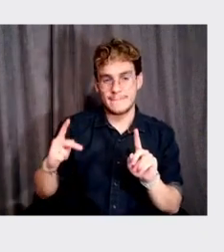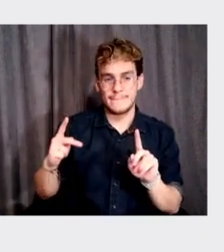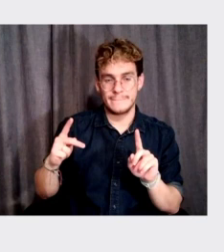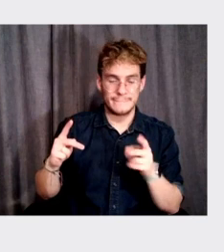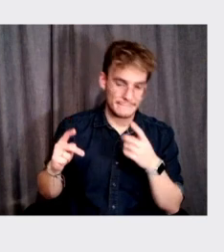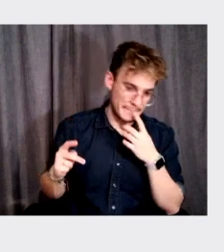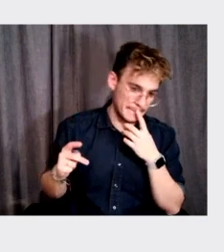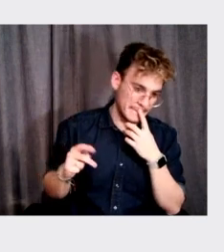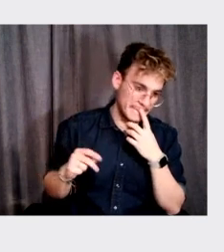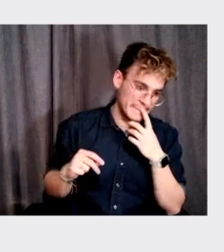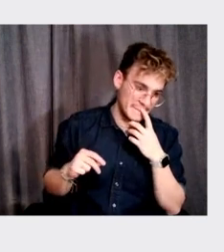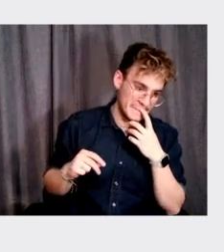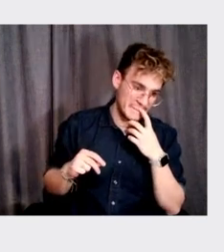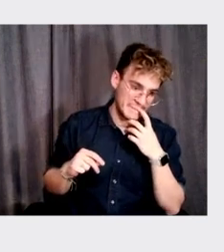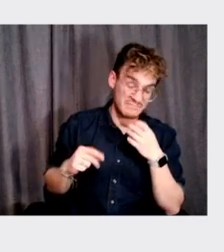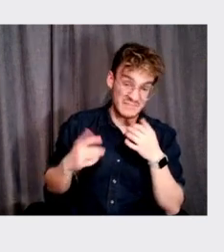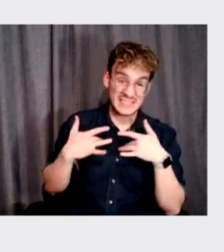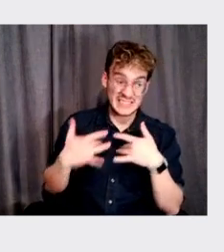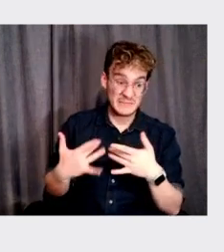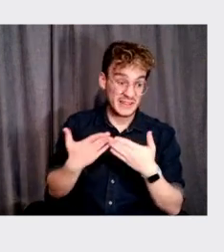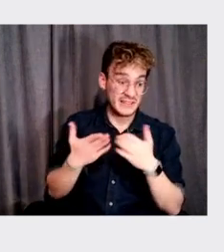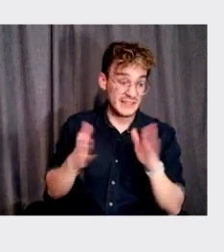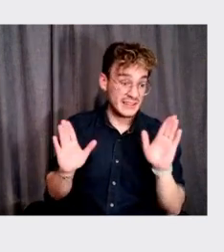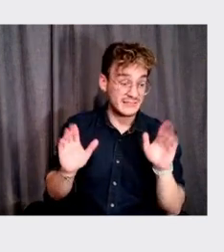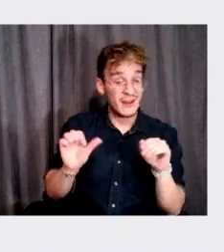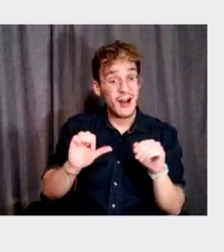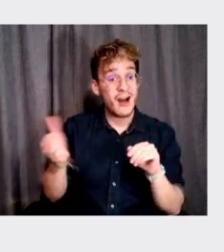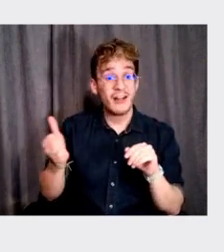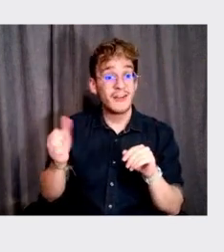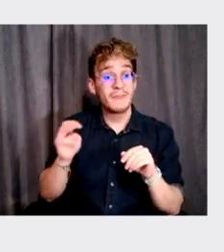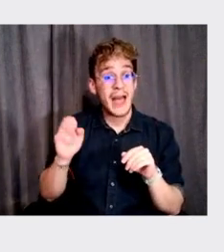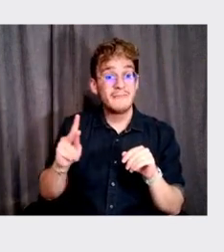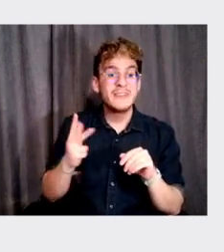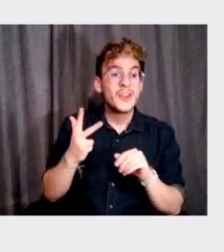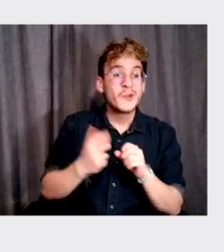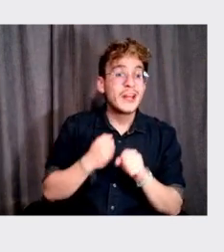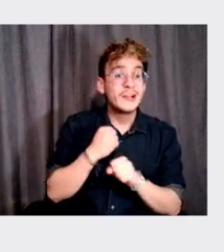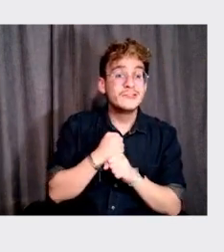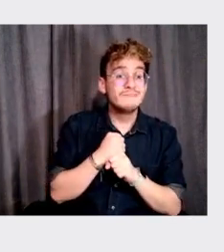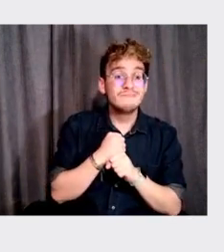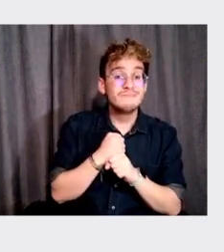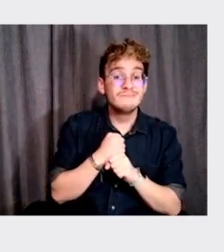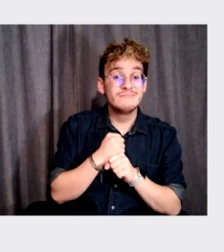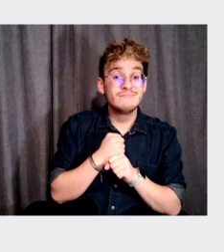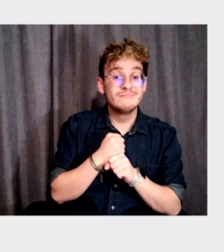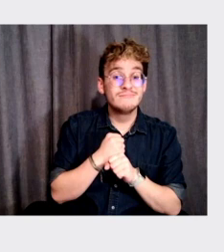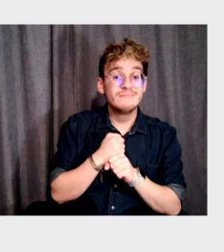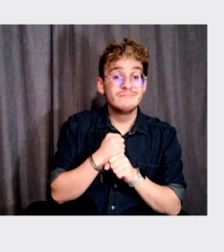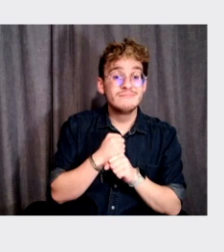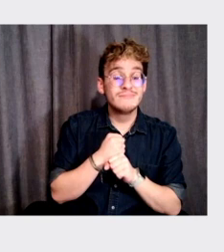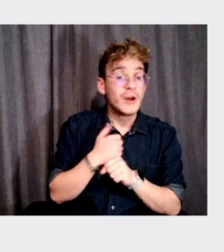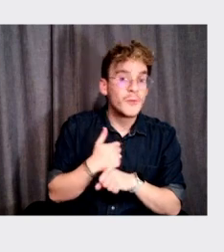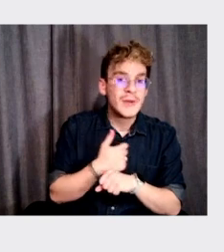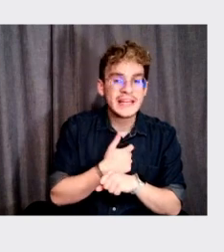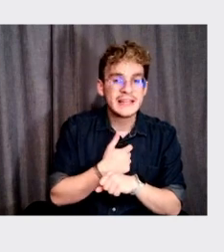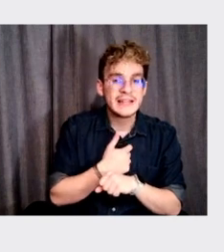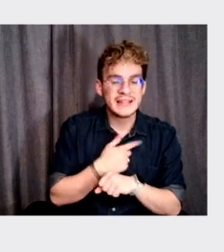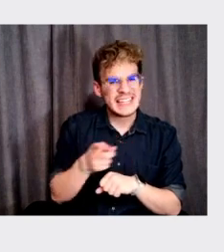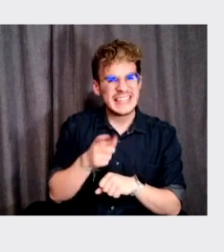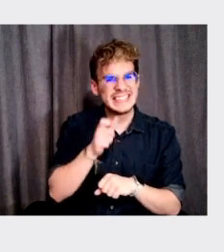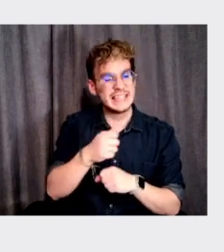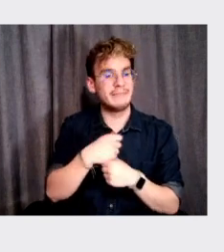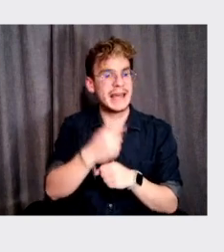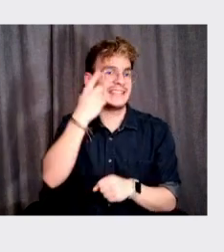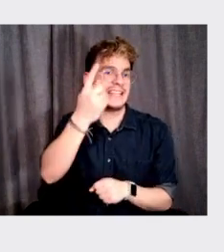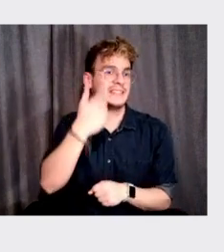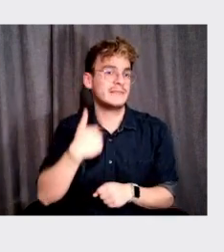in general, the other versions of the maps, they took like three years to design, right? We did it. It didn't make sense